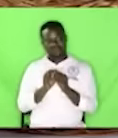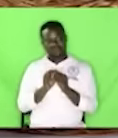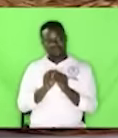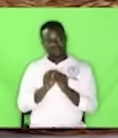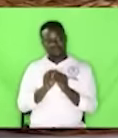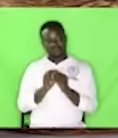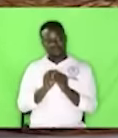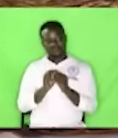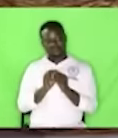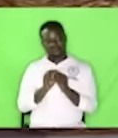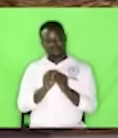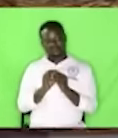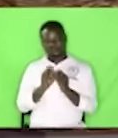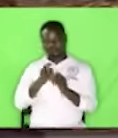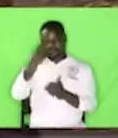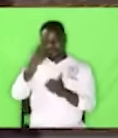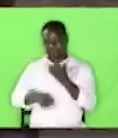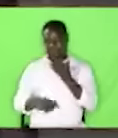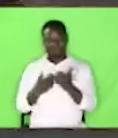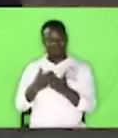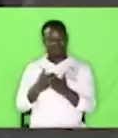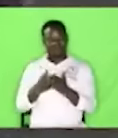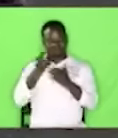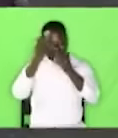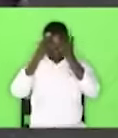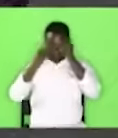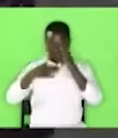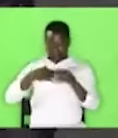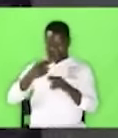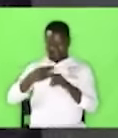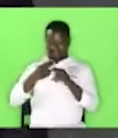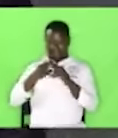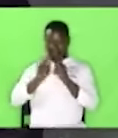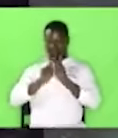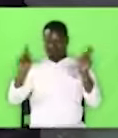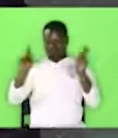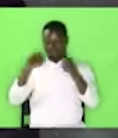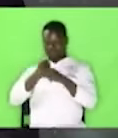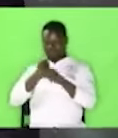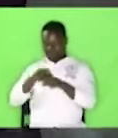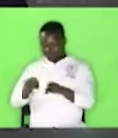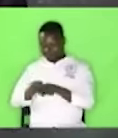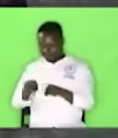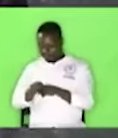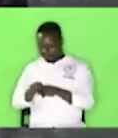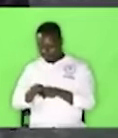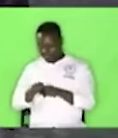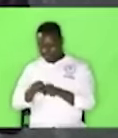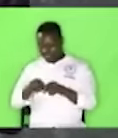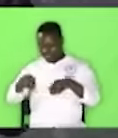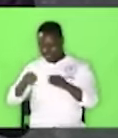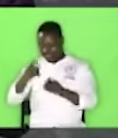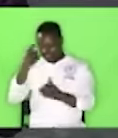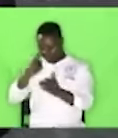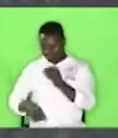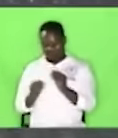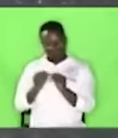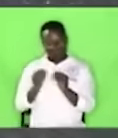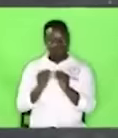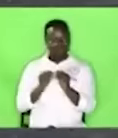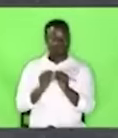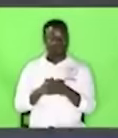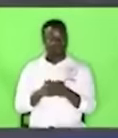huge sounds of man, because of the name that is associated to the boots. Am I communicating now?